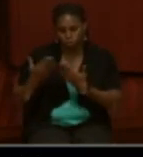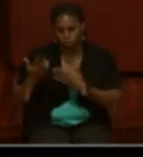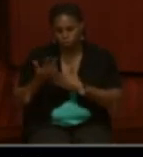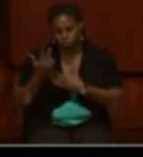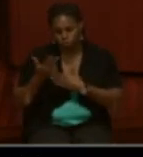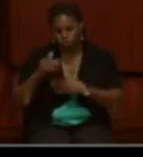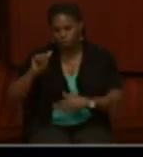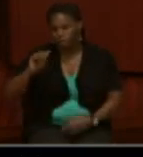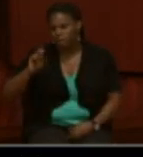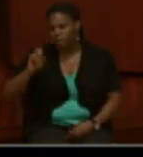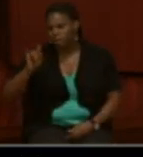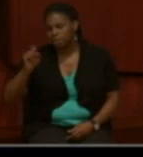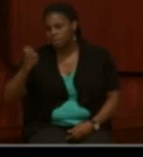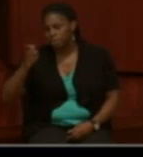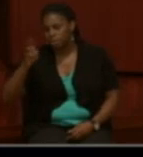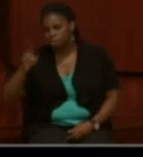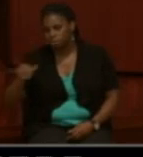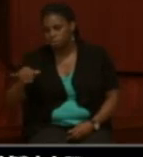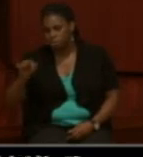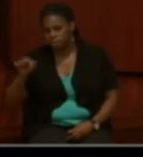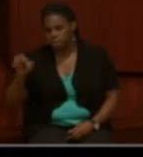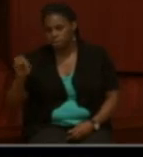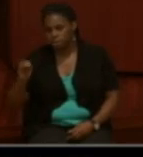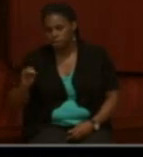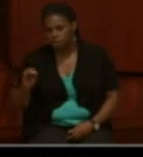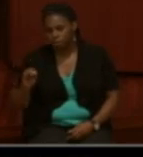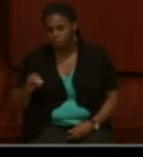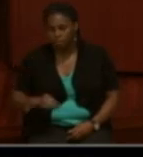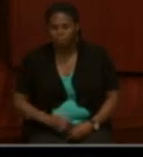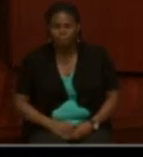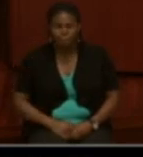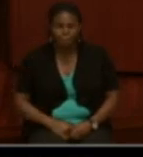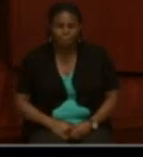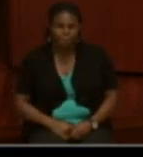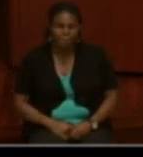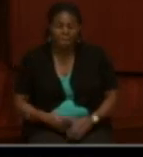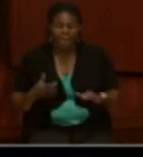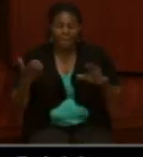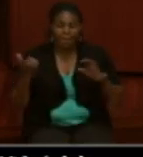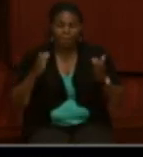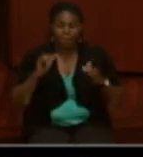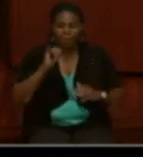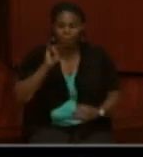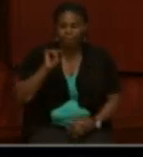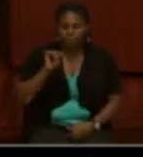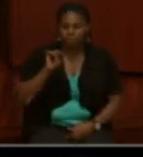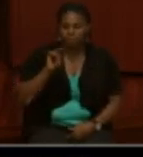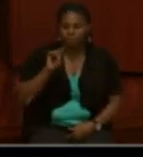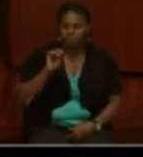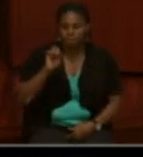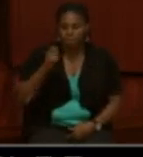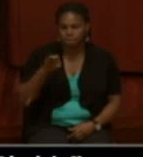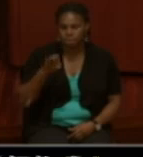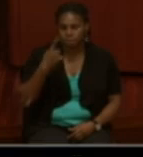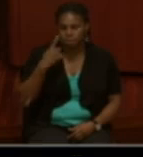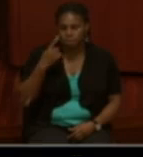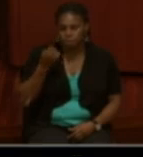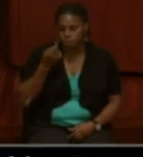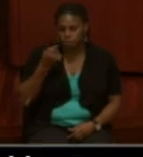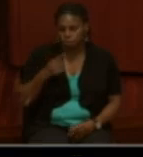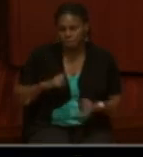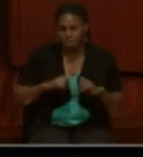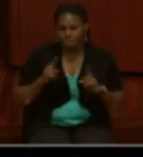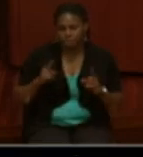Ancestry.com, you'll find a comparable index for the pension that's Civil War and Later that's a little bit different. This one is